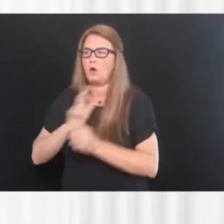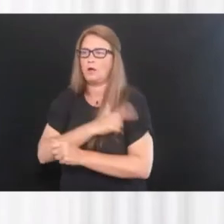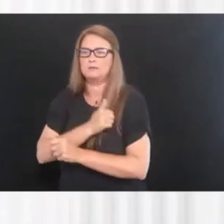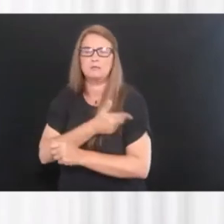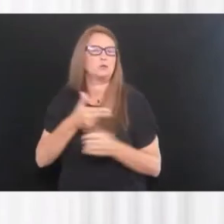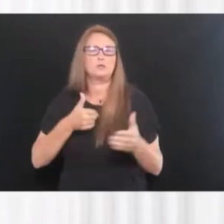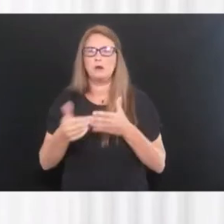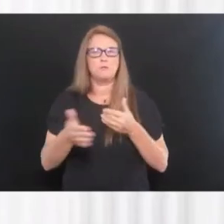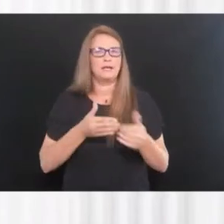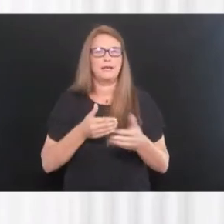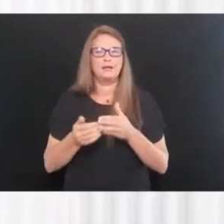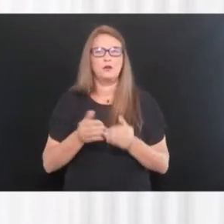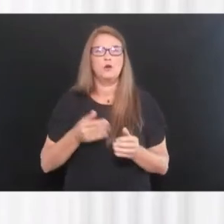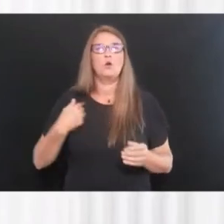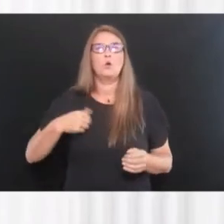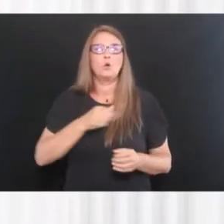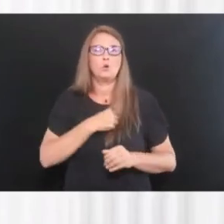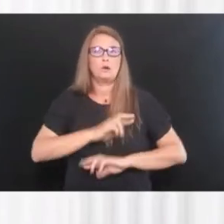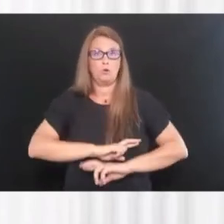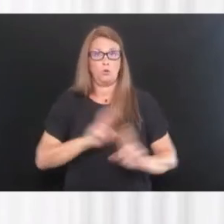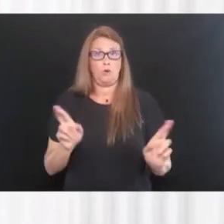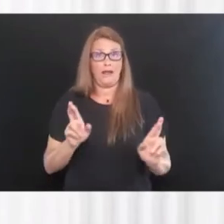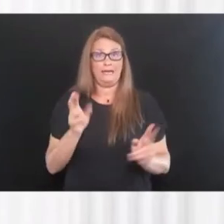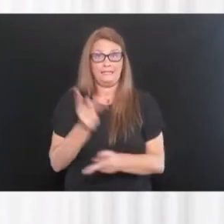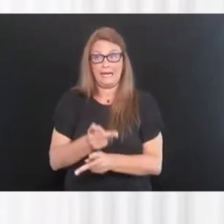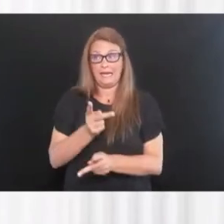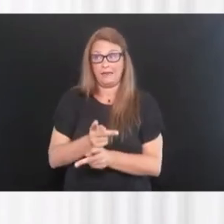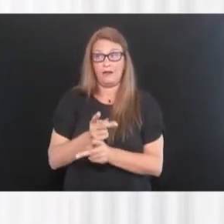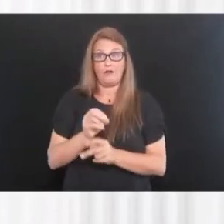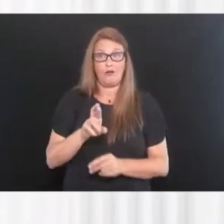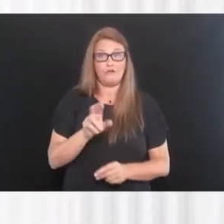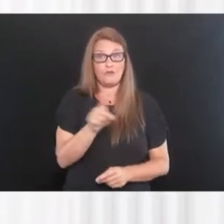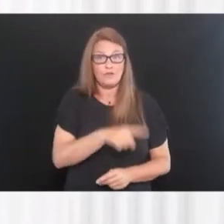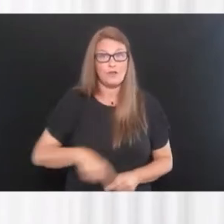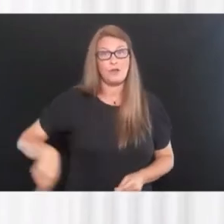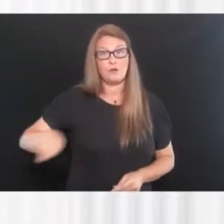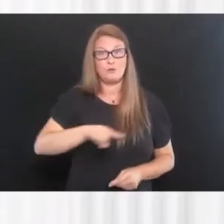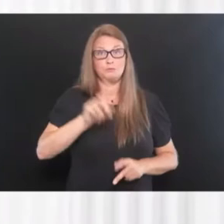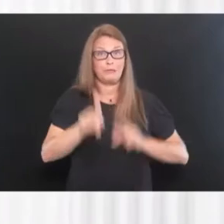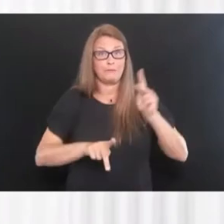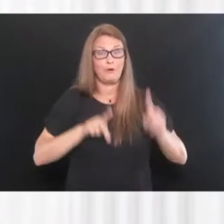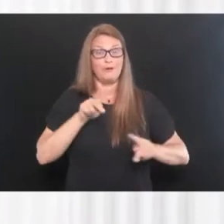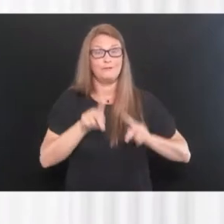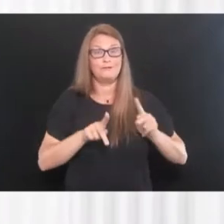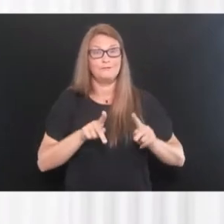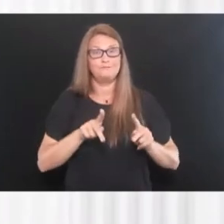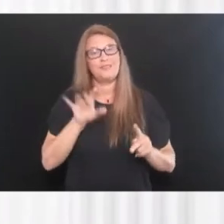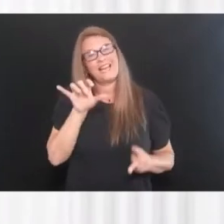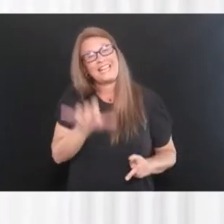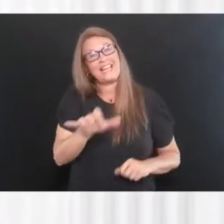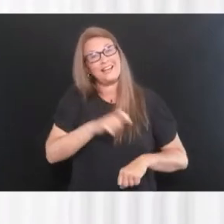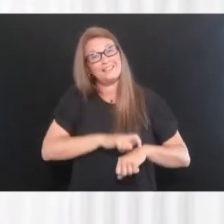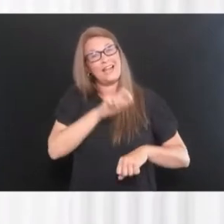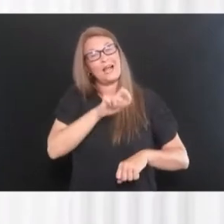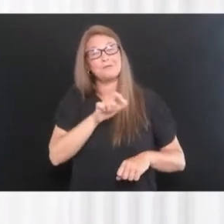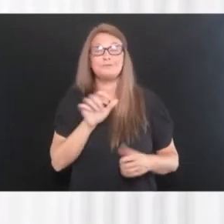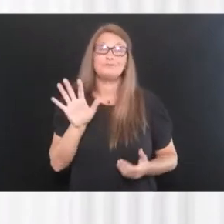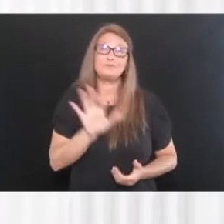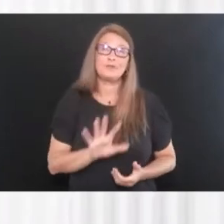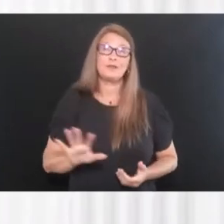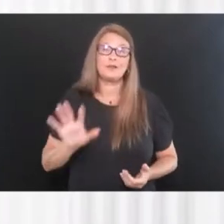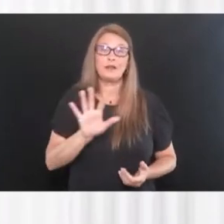docs would make themselves available to take calls to assist the smaller hospitals. And at the time we had a, a regimen of, of, uh,